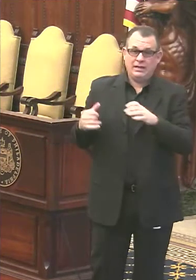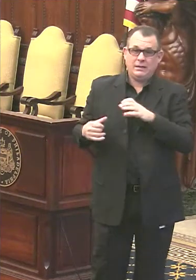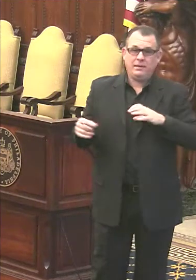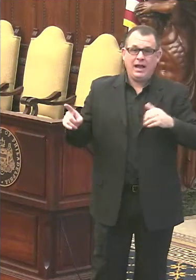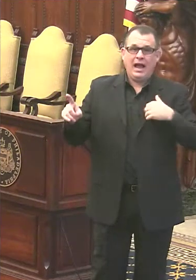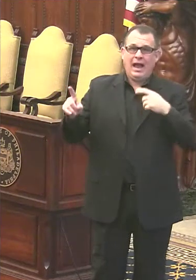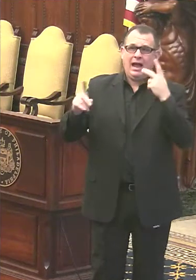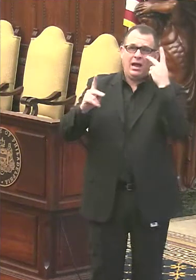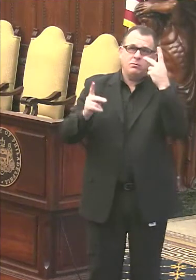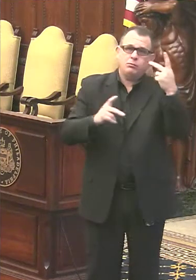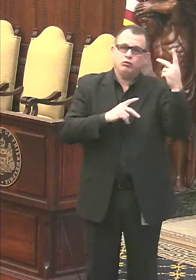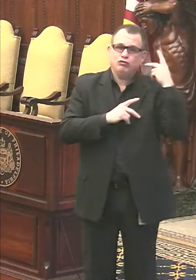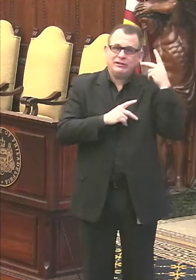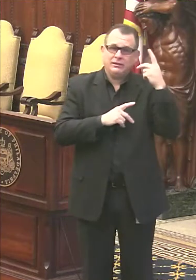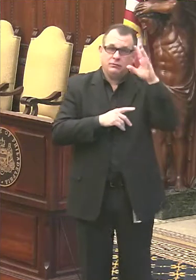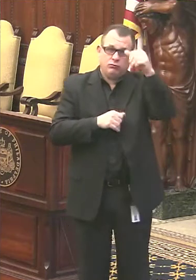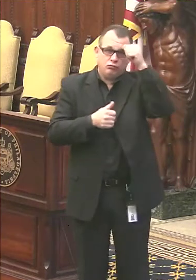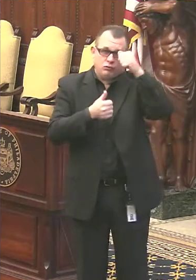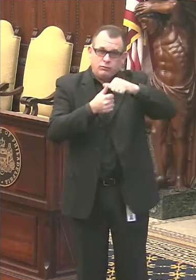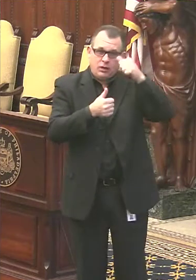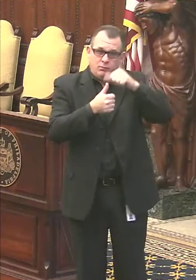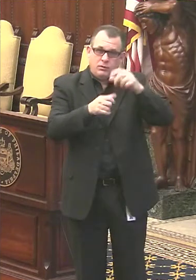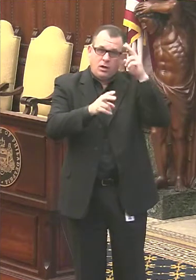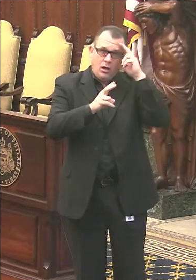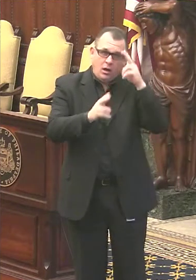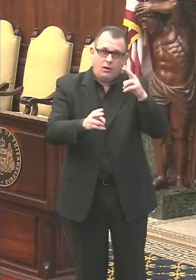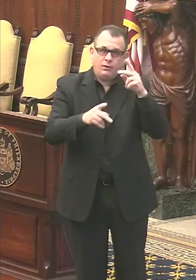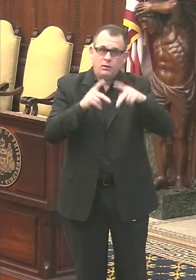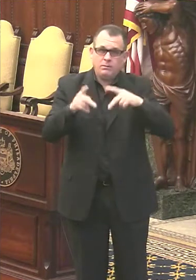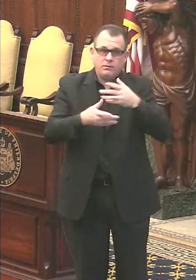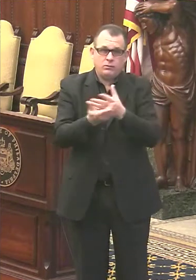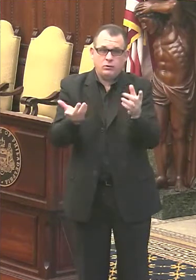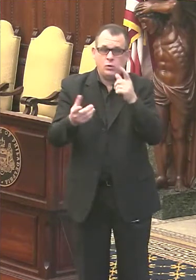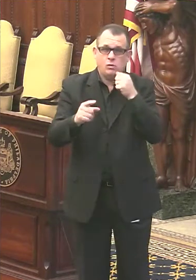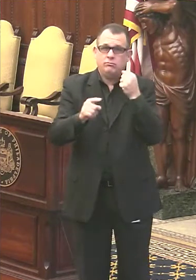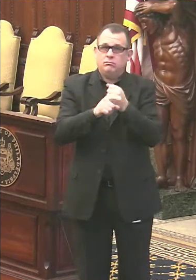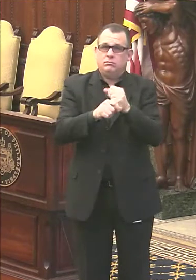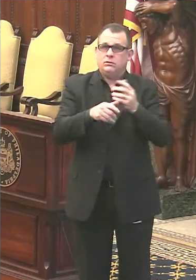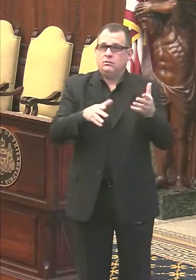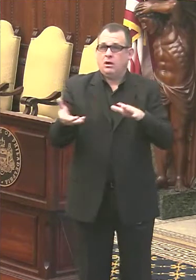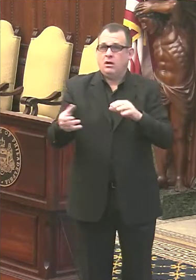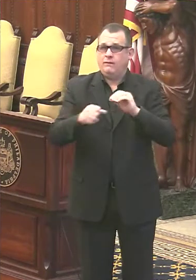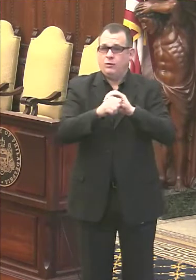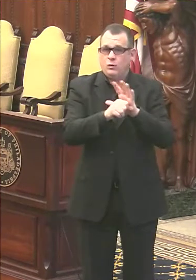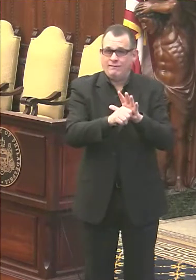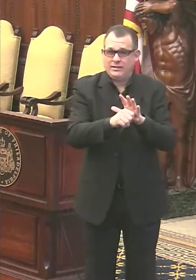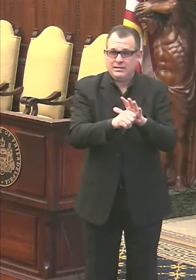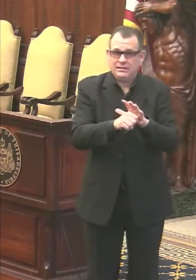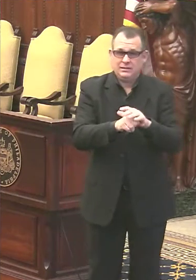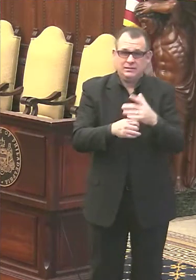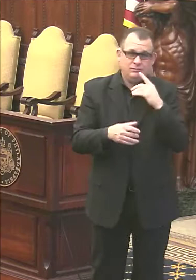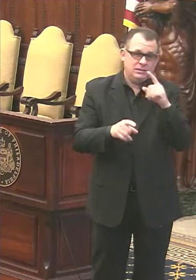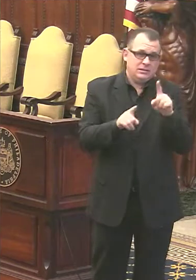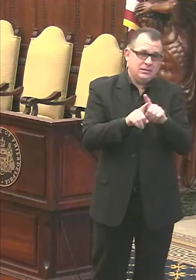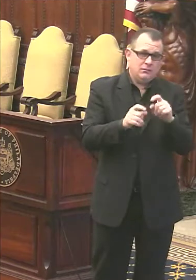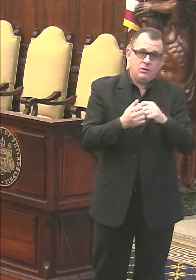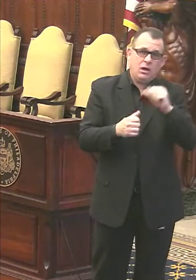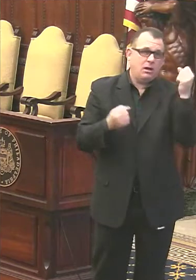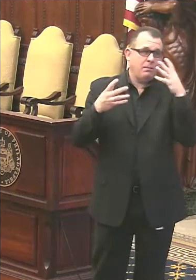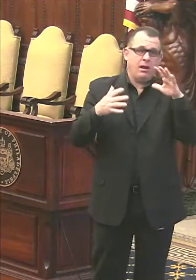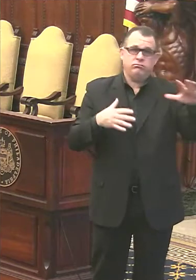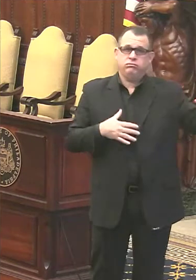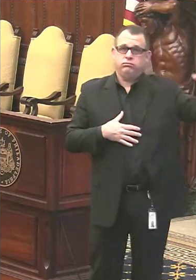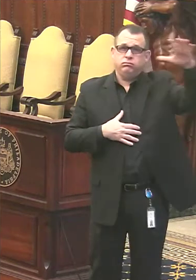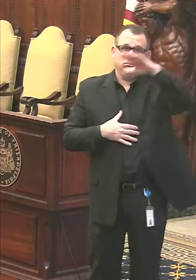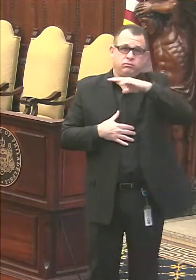and honor their lives lost to COVID-19. Philadelphia is among the thousands of cities, towns, and homes across the country to join Washington, D